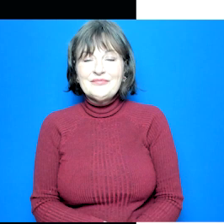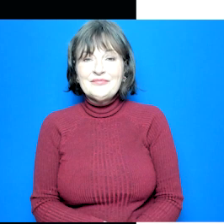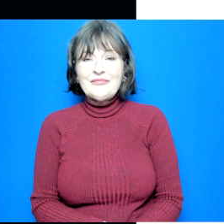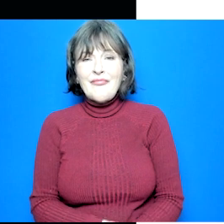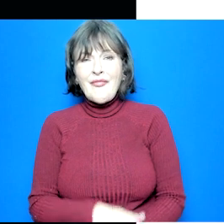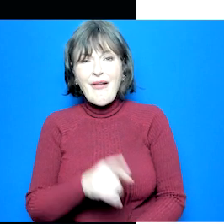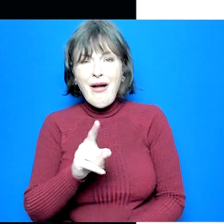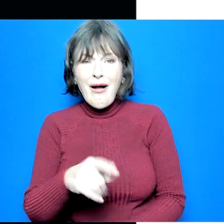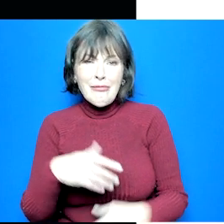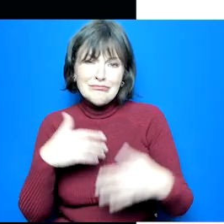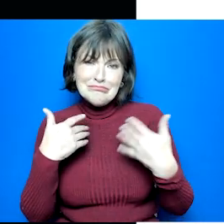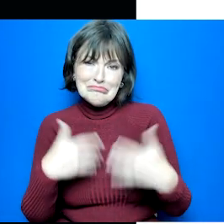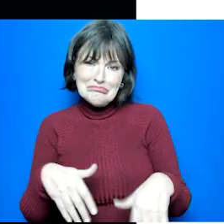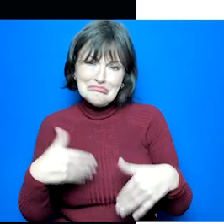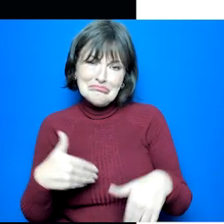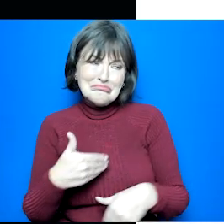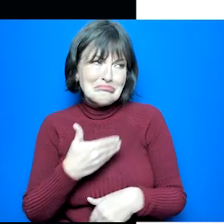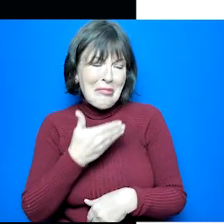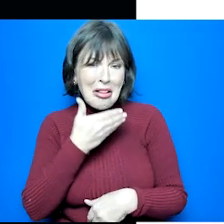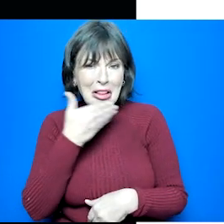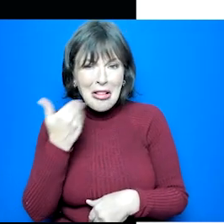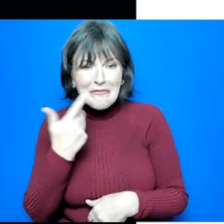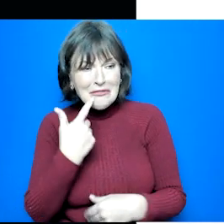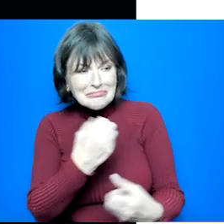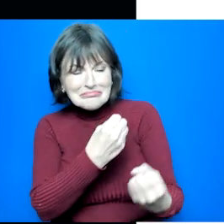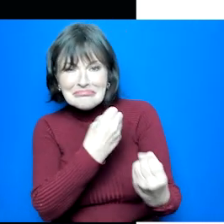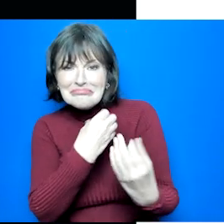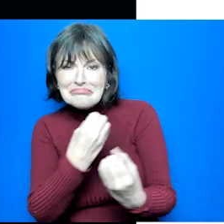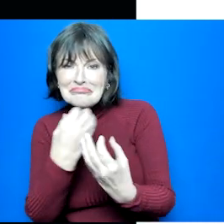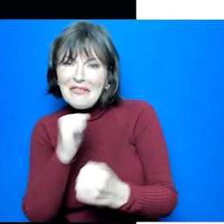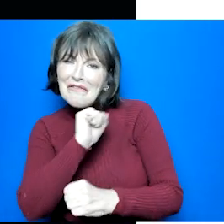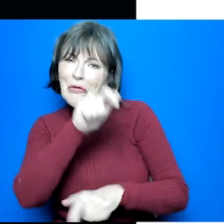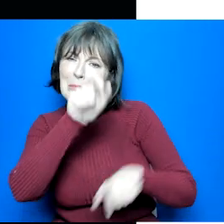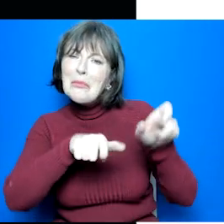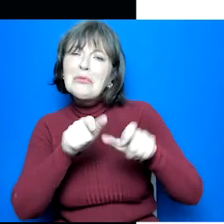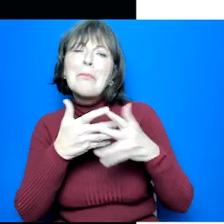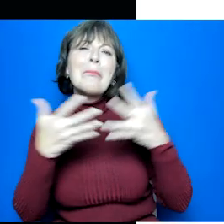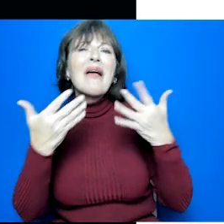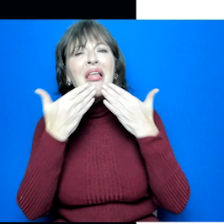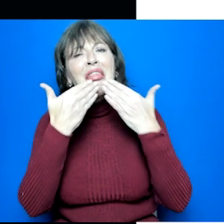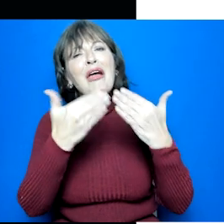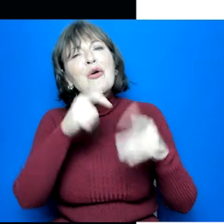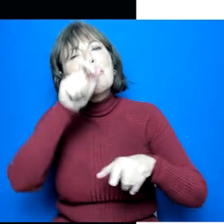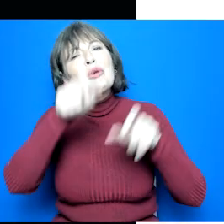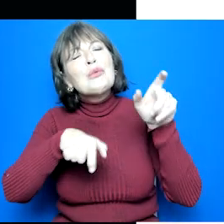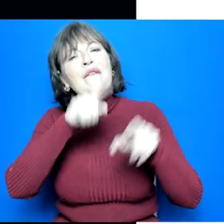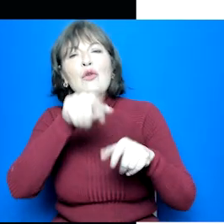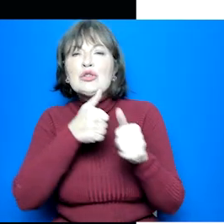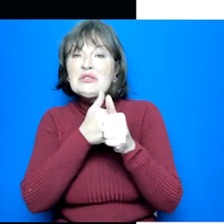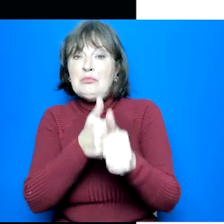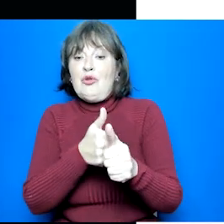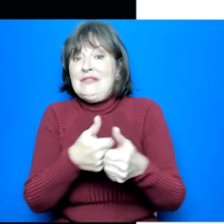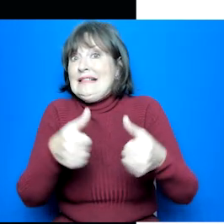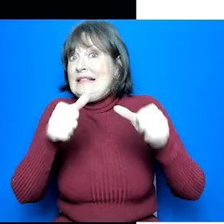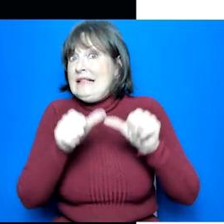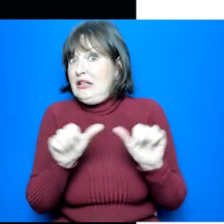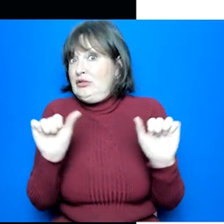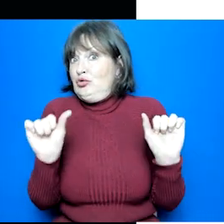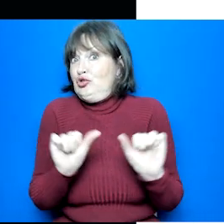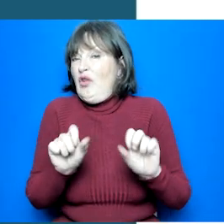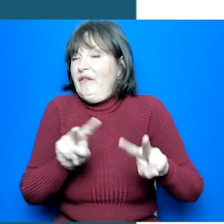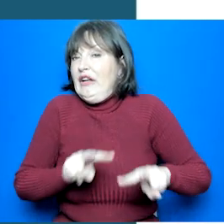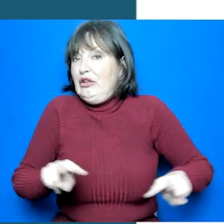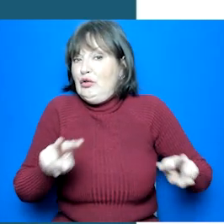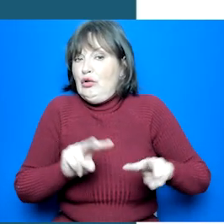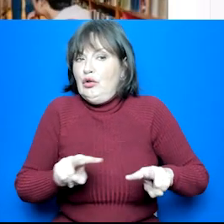That was so great to hear the advice from pupils directly and a big thank you to all the pupils for their support. We've now got another quick video to show you